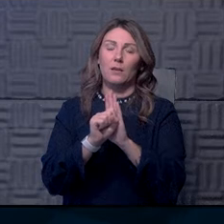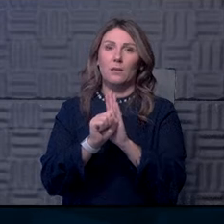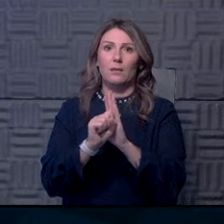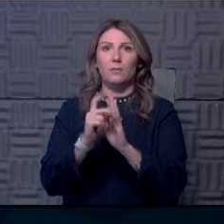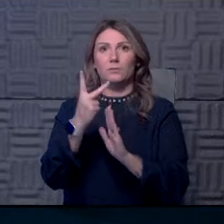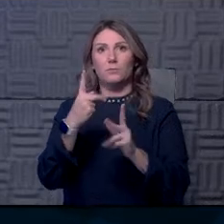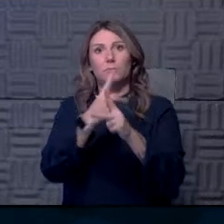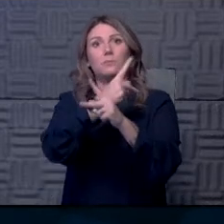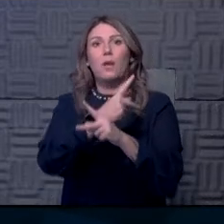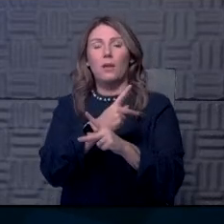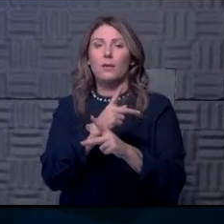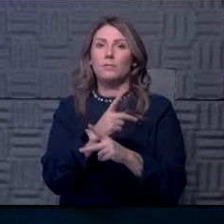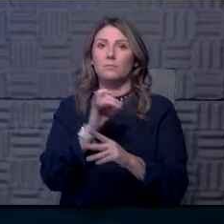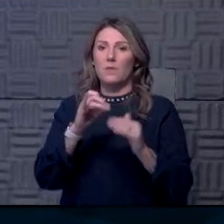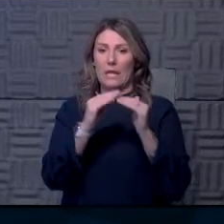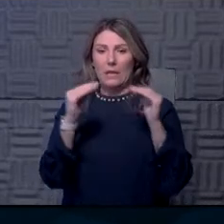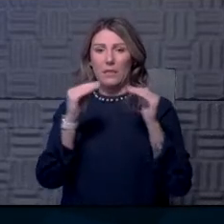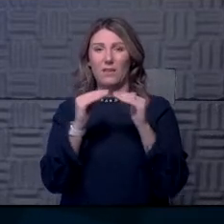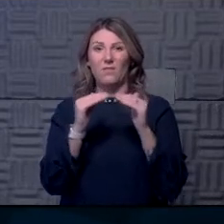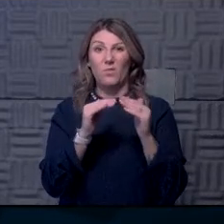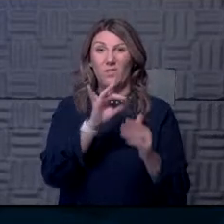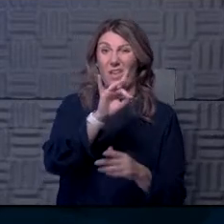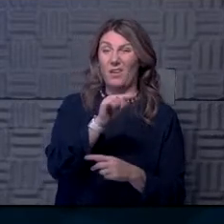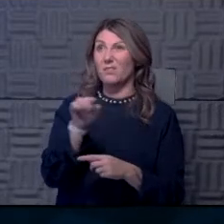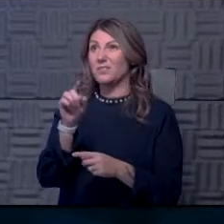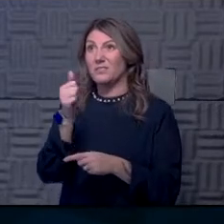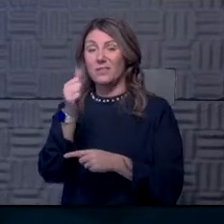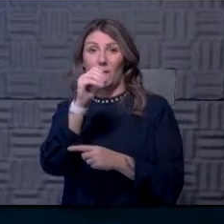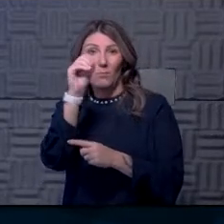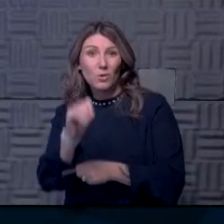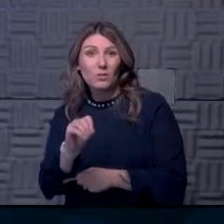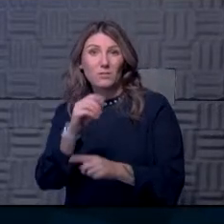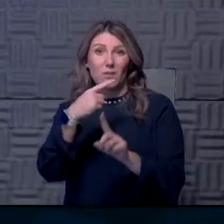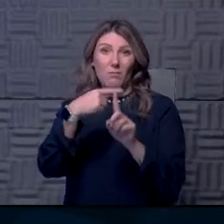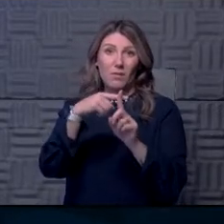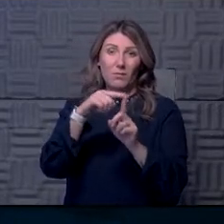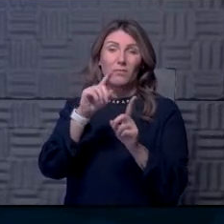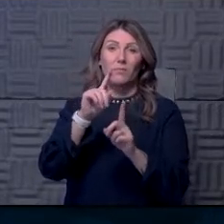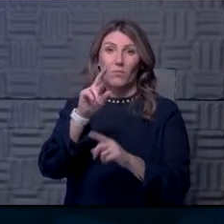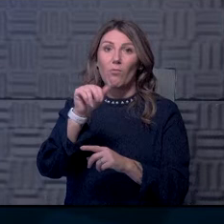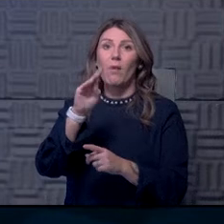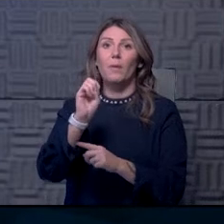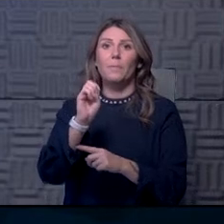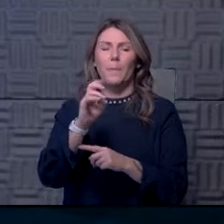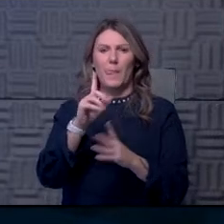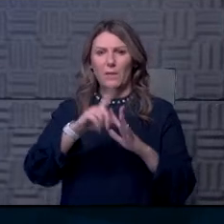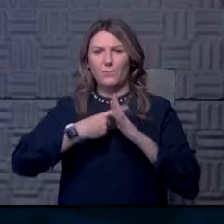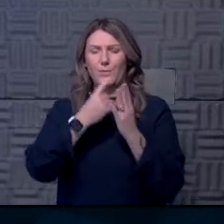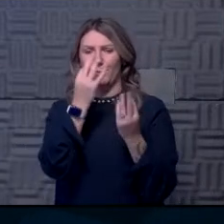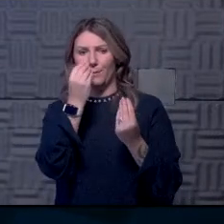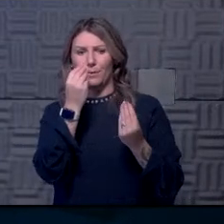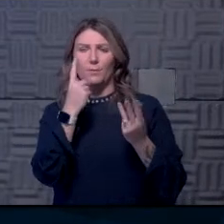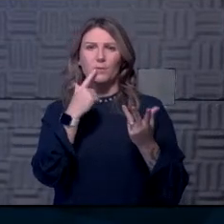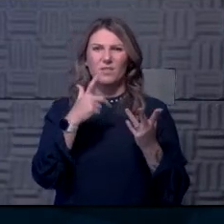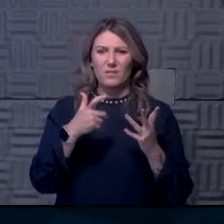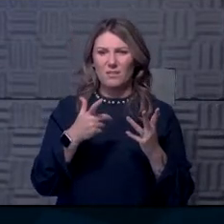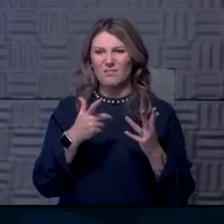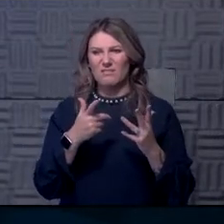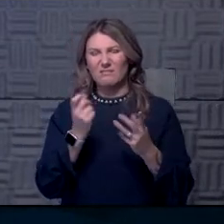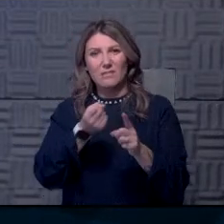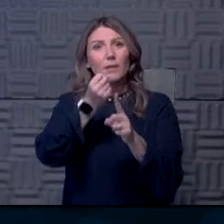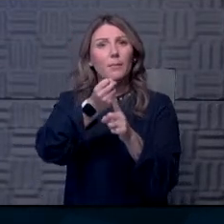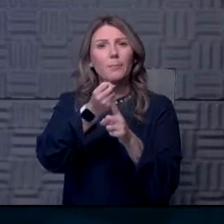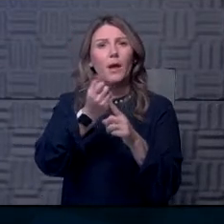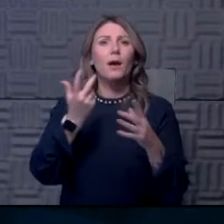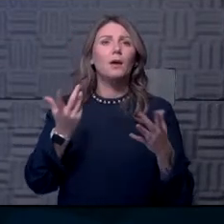Douglas County, um, eight to 10% positivity rate. Um, you, you, you, start to think about what is this sort of impact